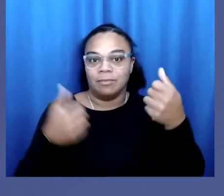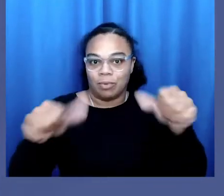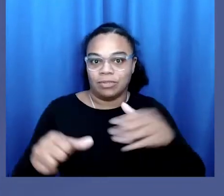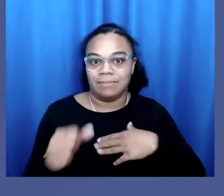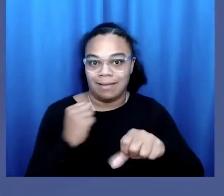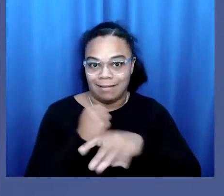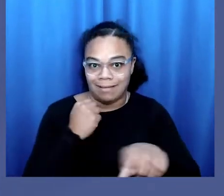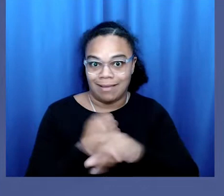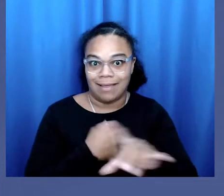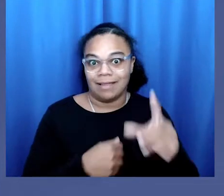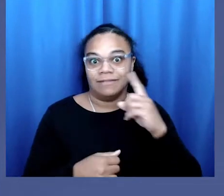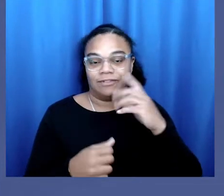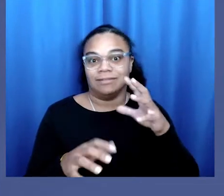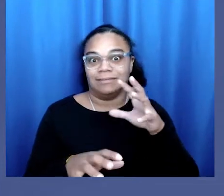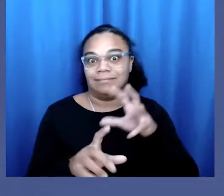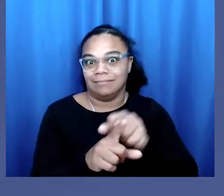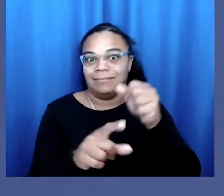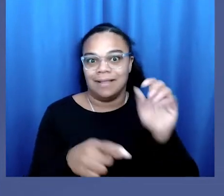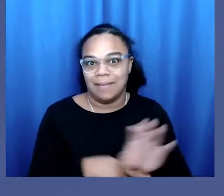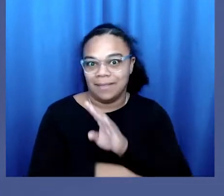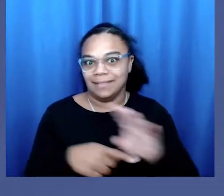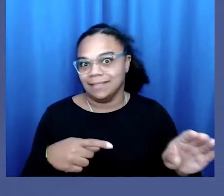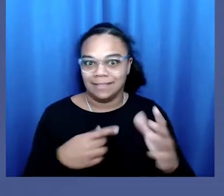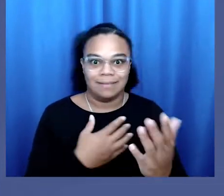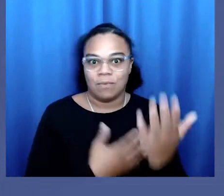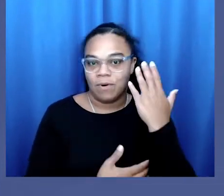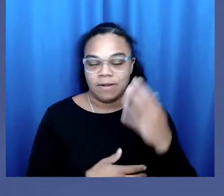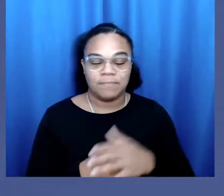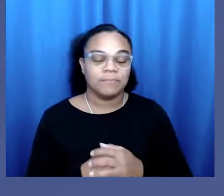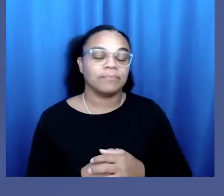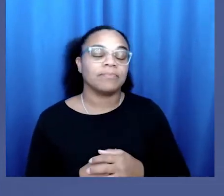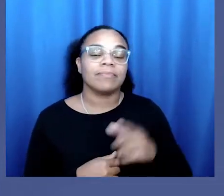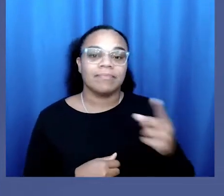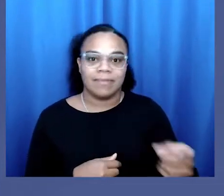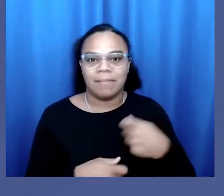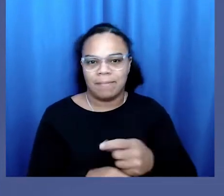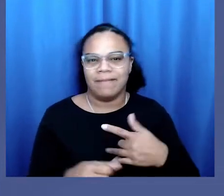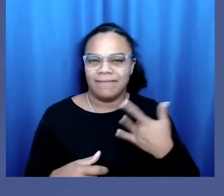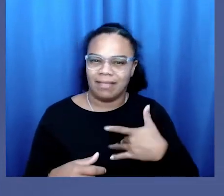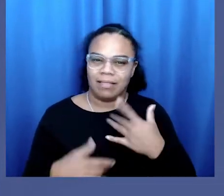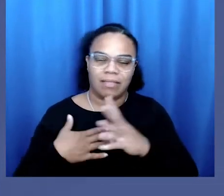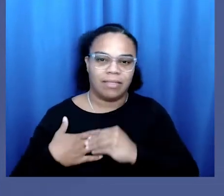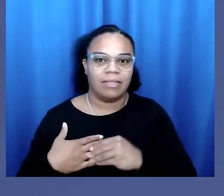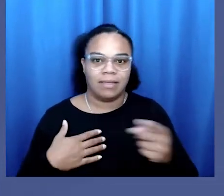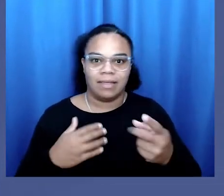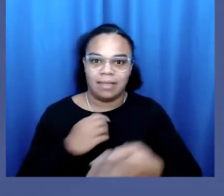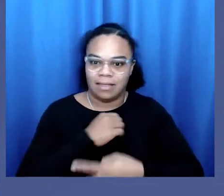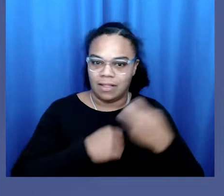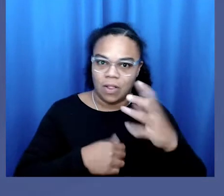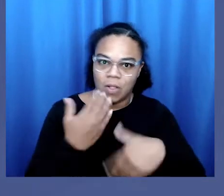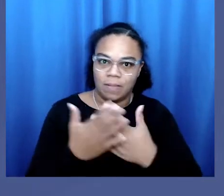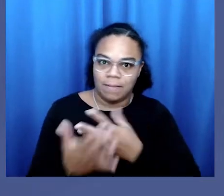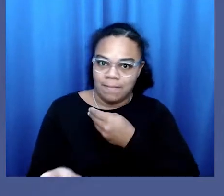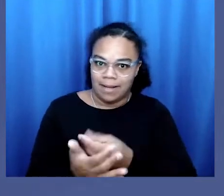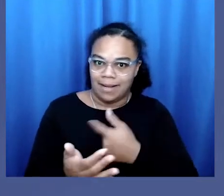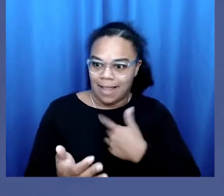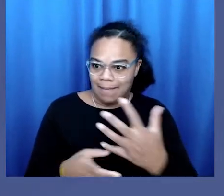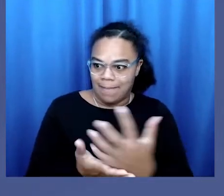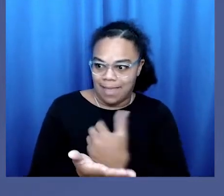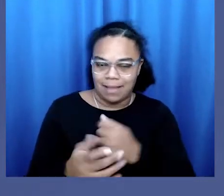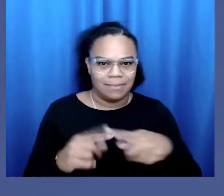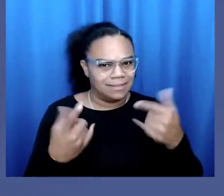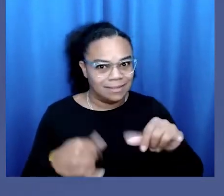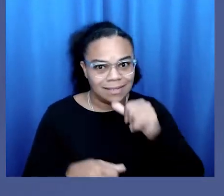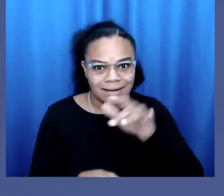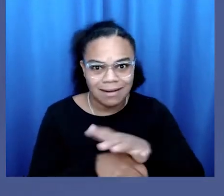rush. Makes me feel bad when I want to go to sleep before 2am. He is taking all of the money that I make and yet is still not enough.